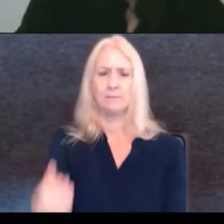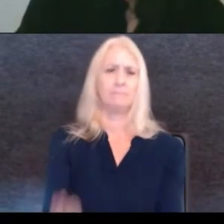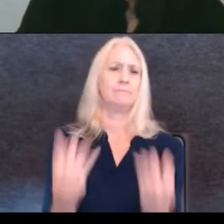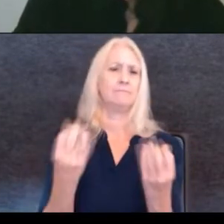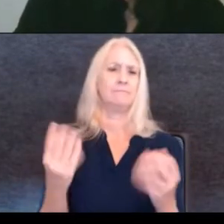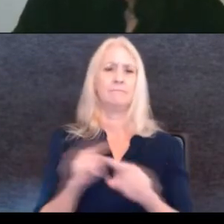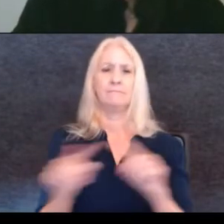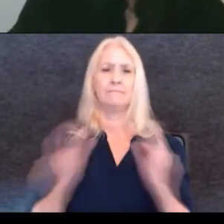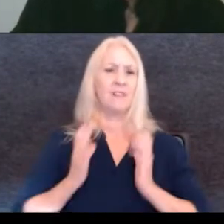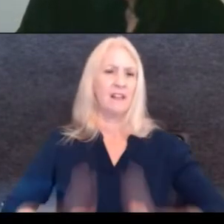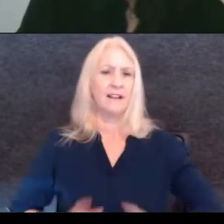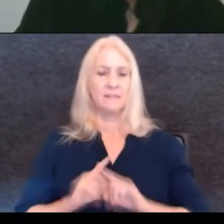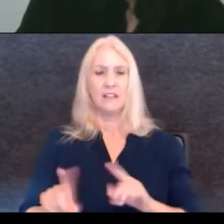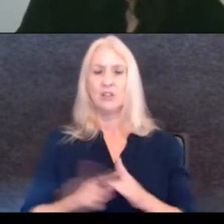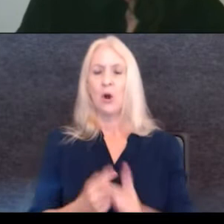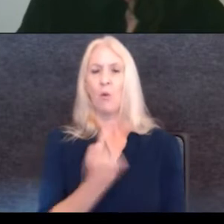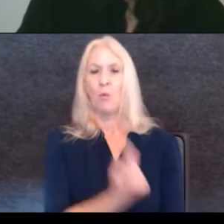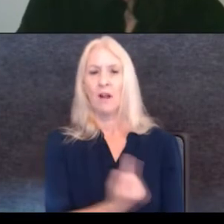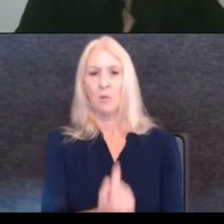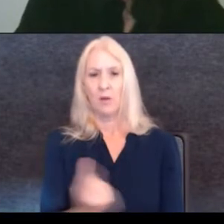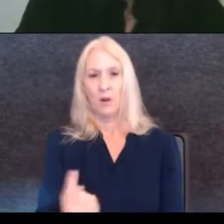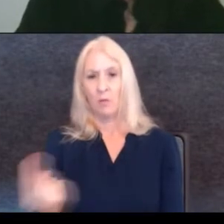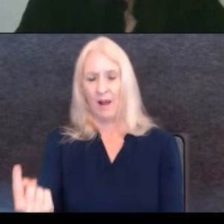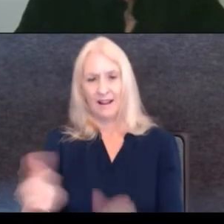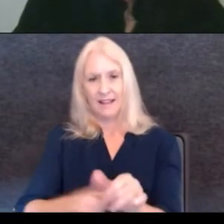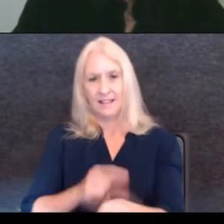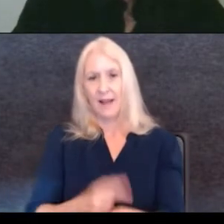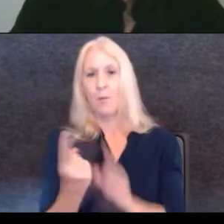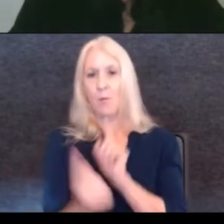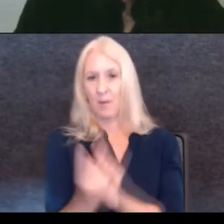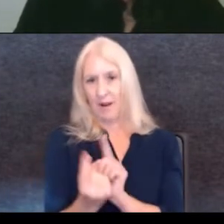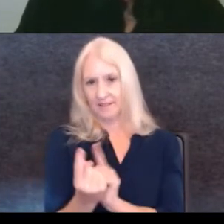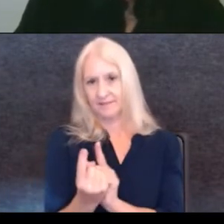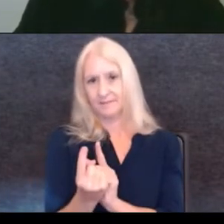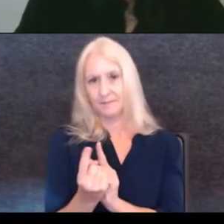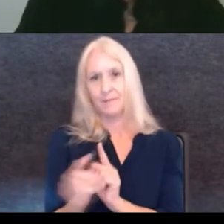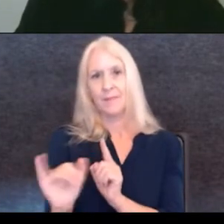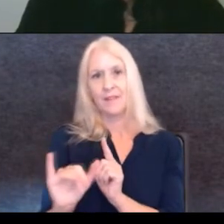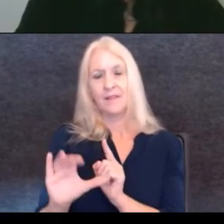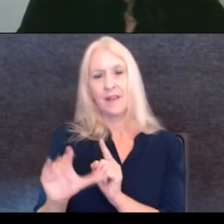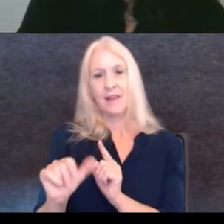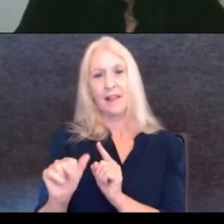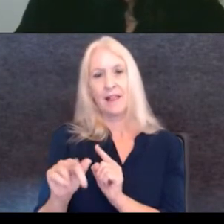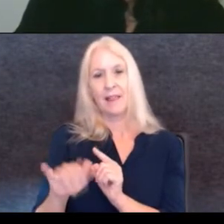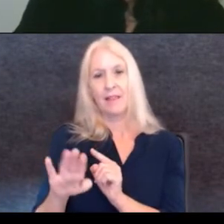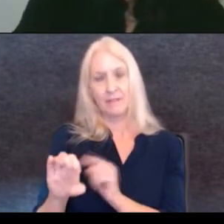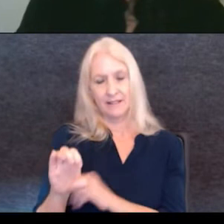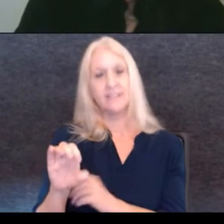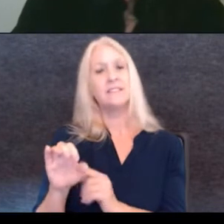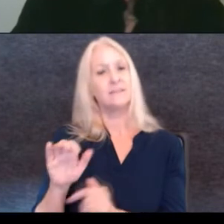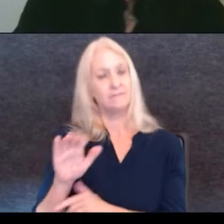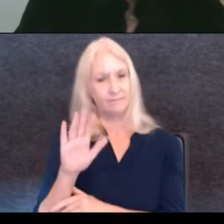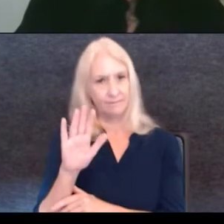but it, you know, you start one at a time, you start one at a time. And as Clarice is saying, she's, she's made it happen.